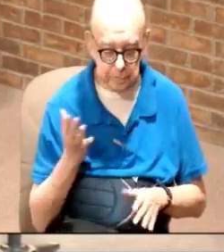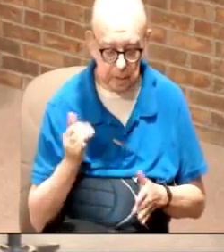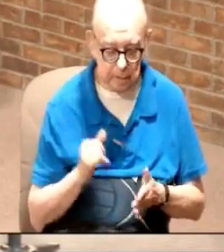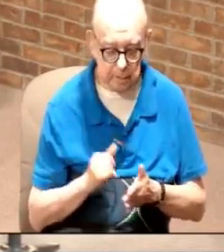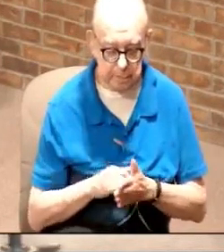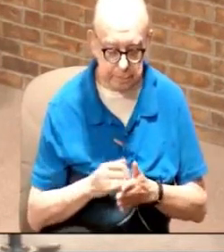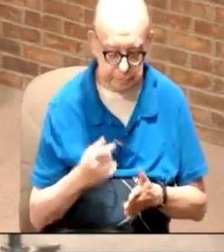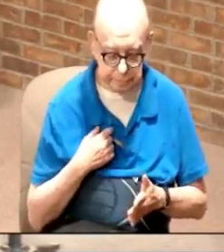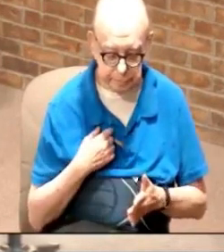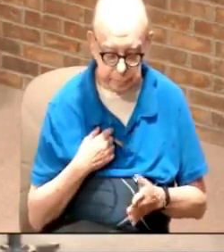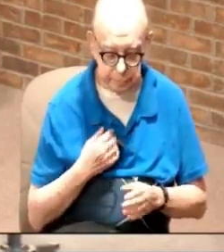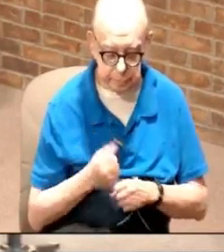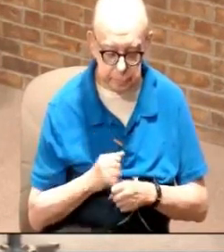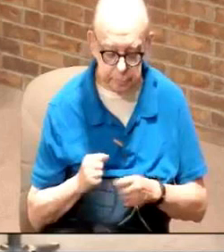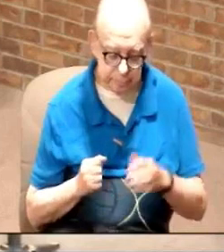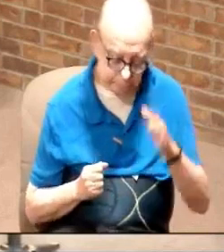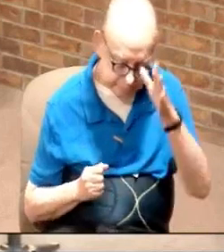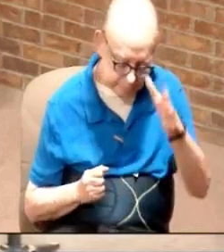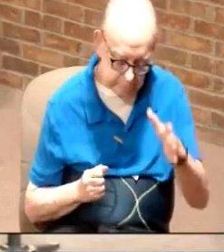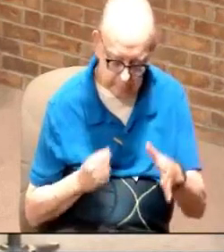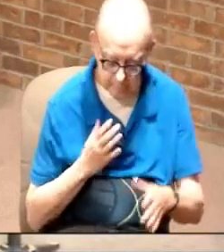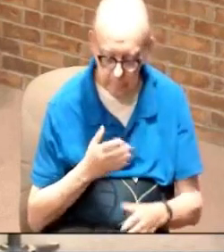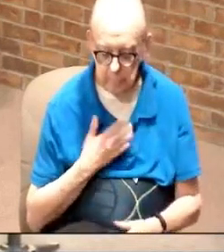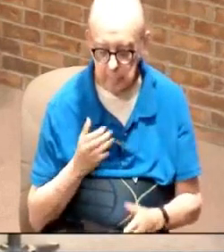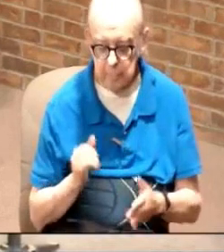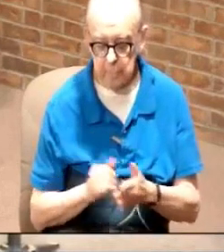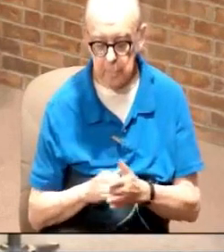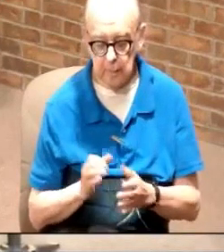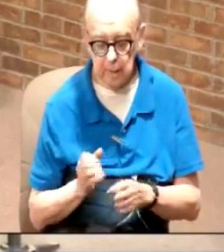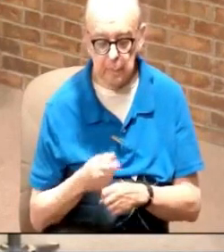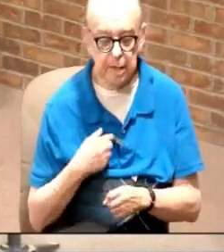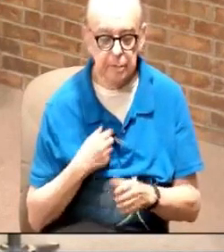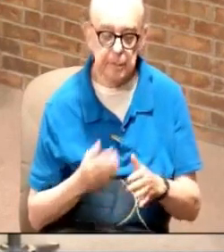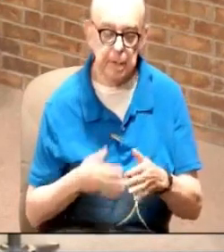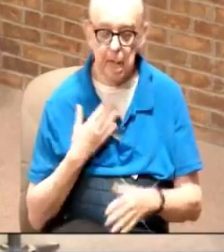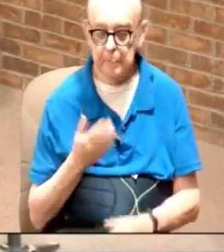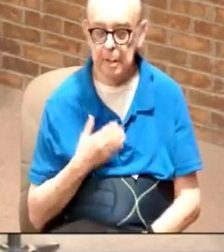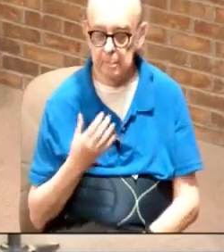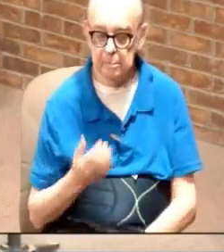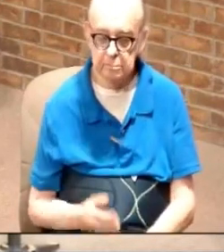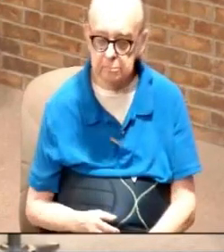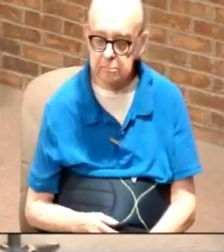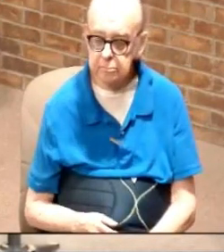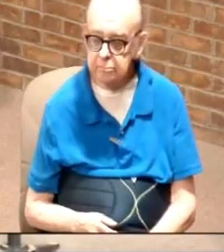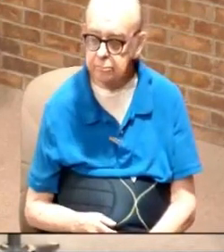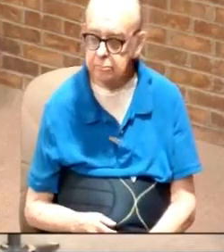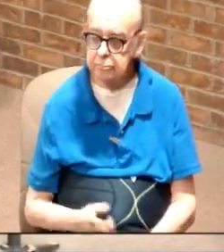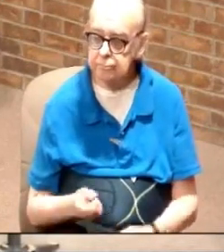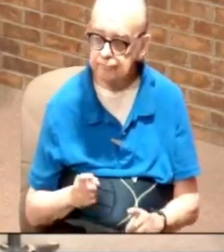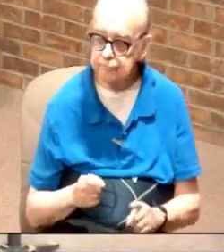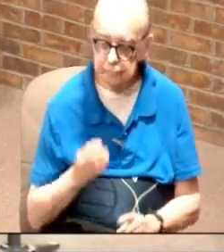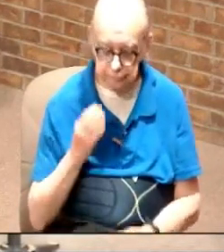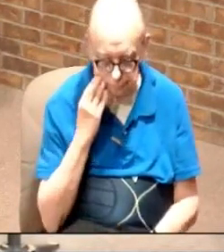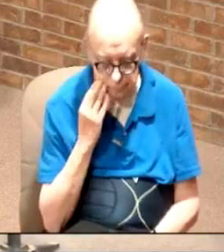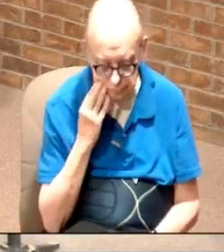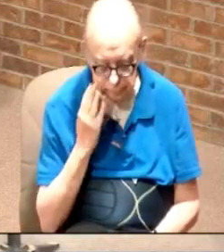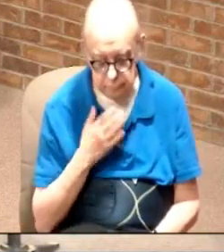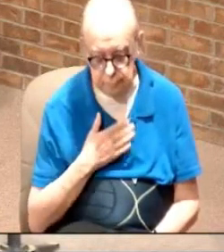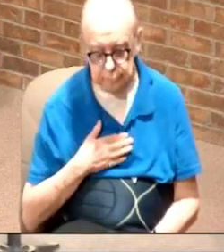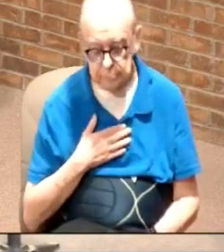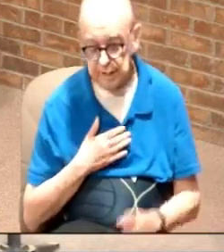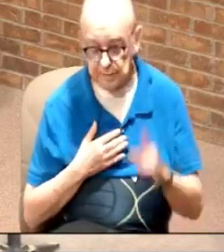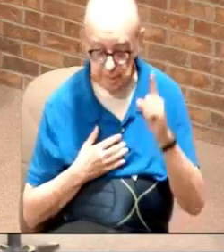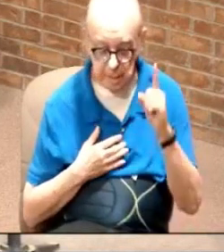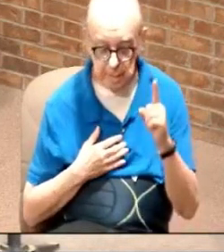and me making my father happy that makes me happy when I know that I'm pleasing